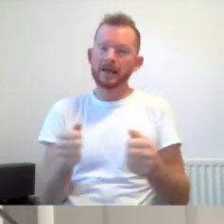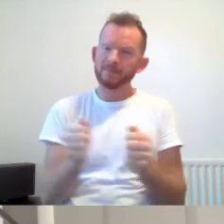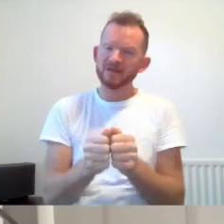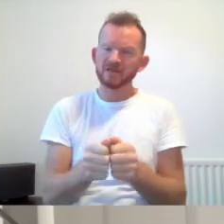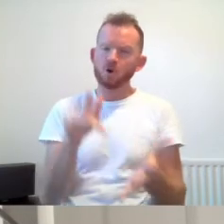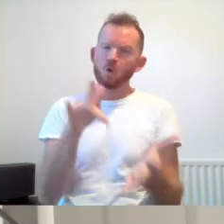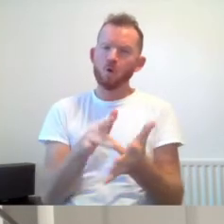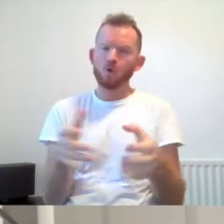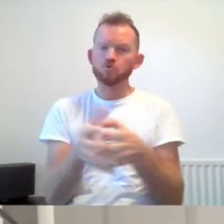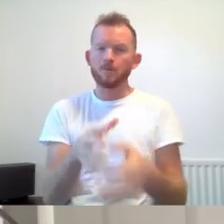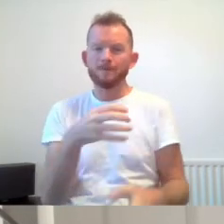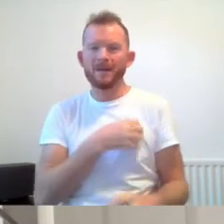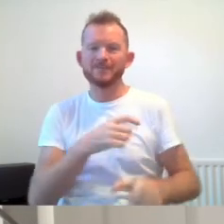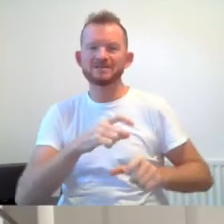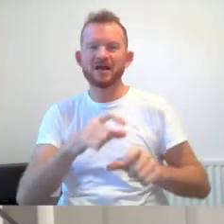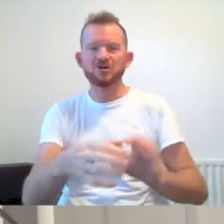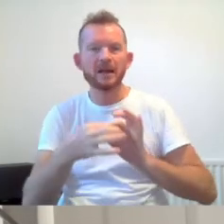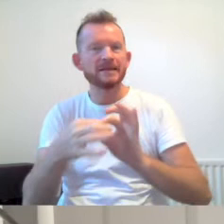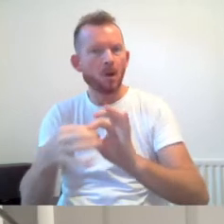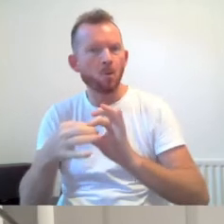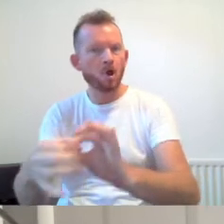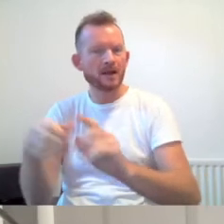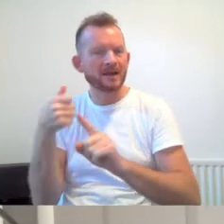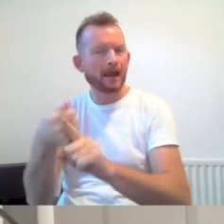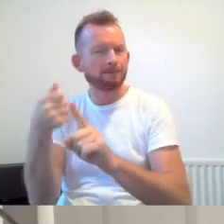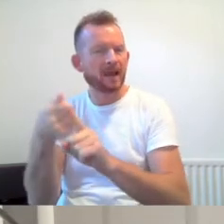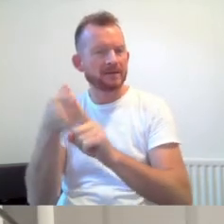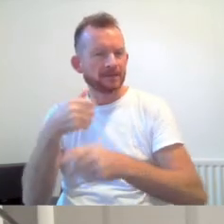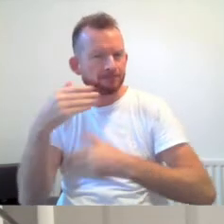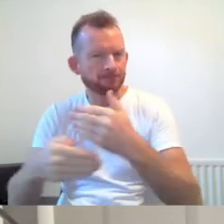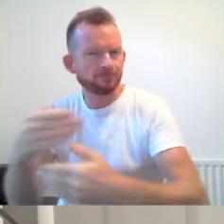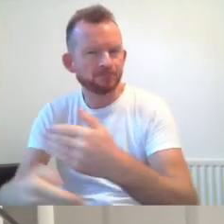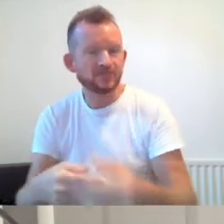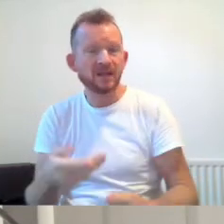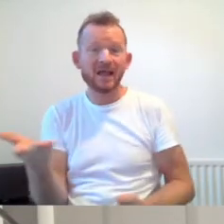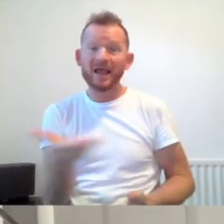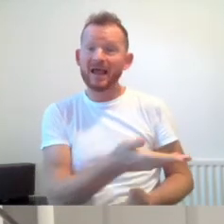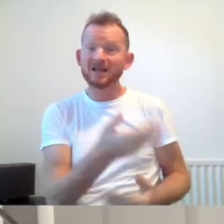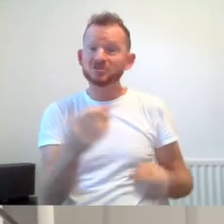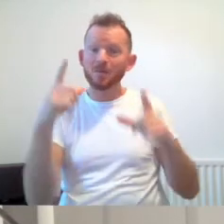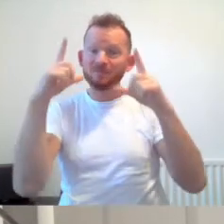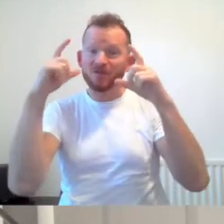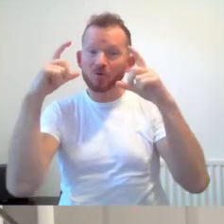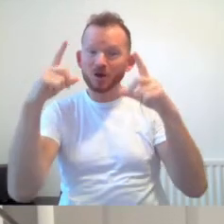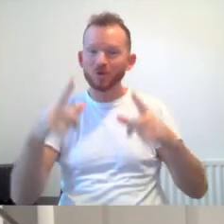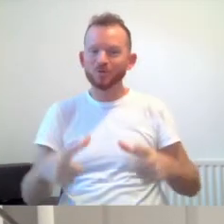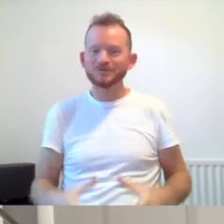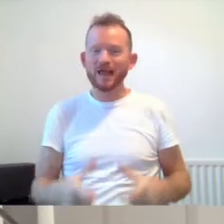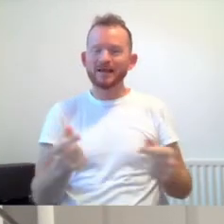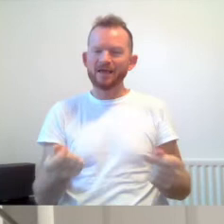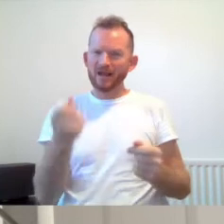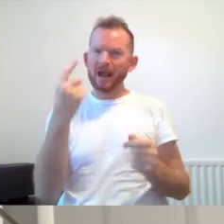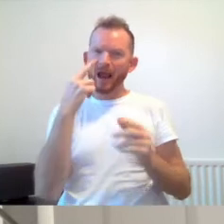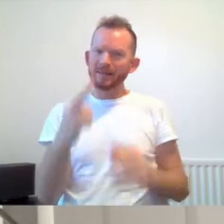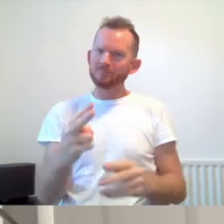who carried on the networking and the campaigning. Here are some photos that give us a glimpse of what was happening